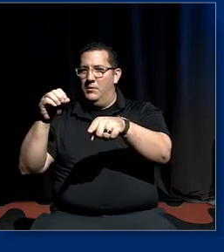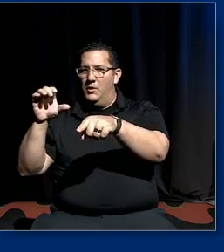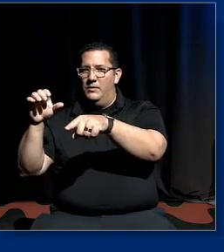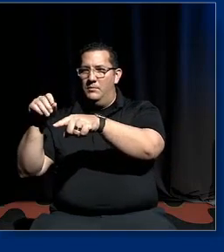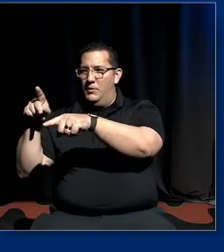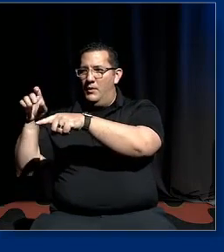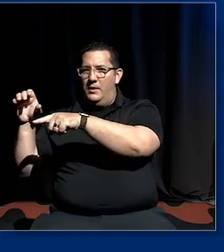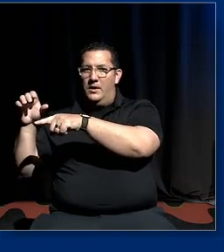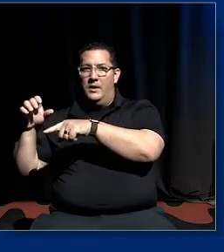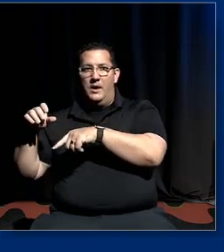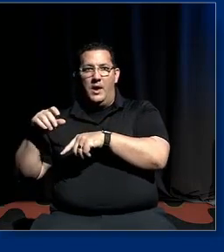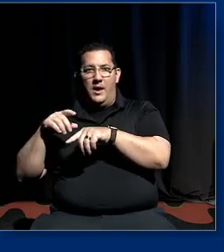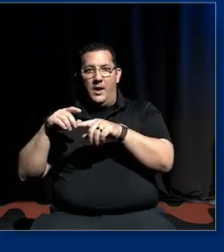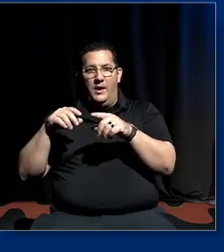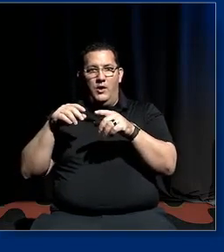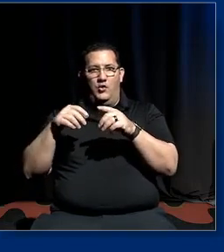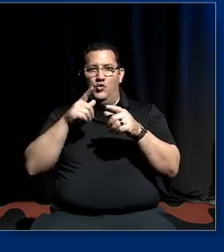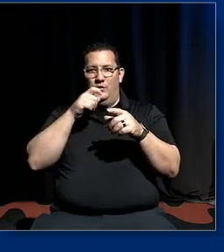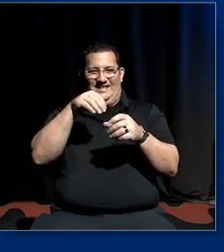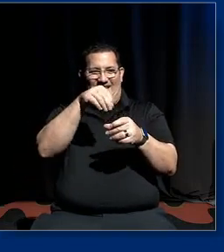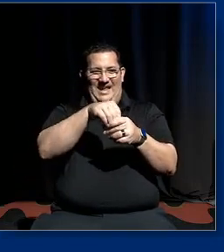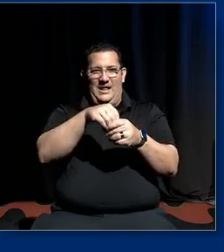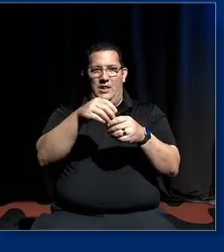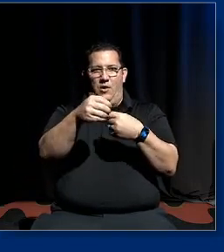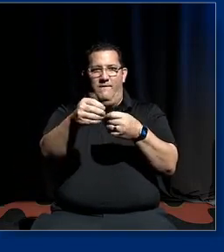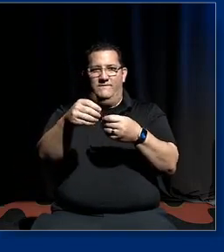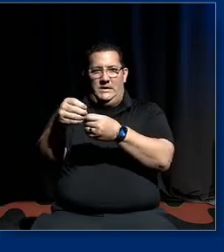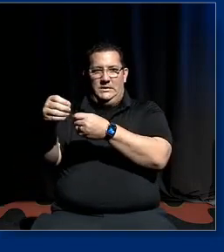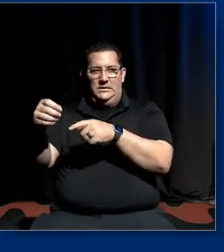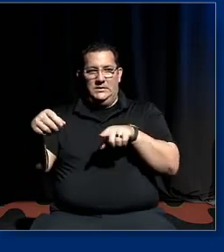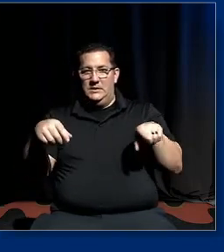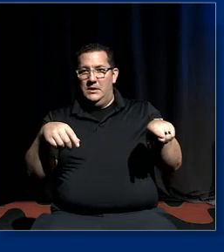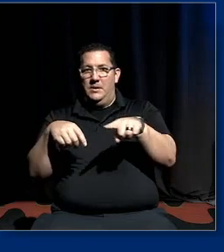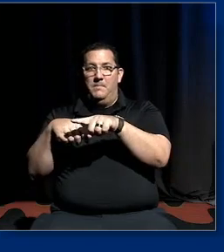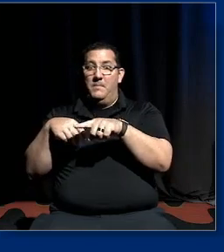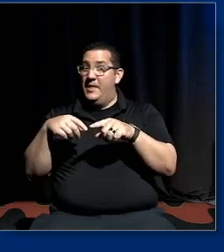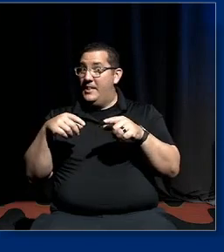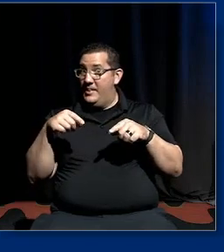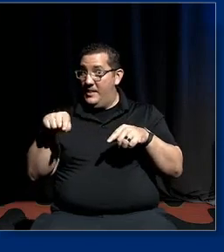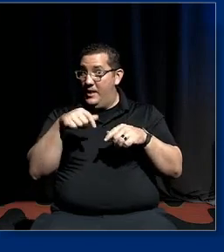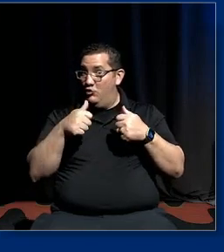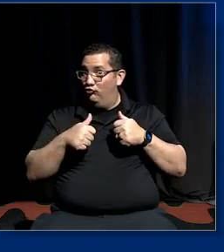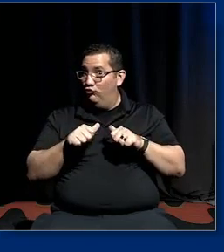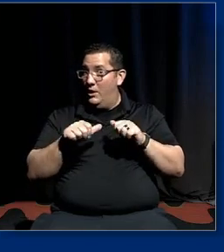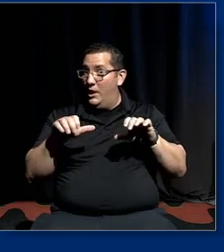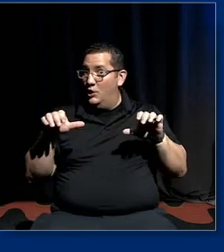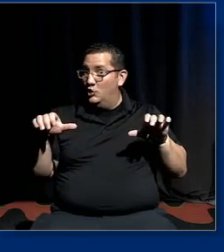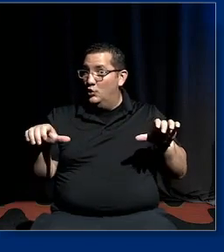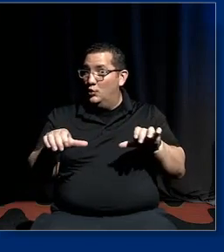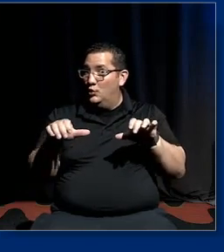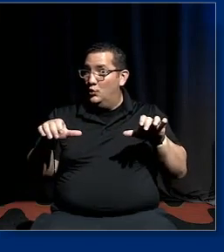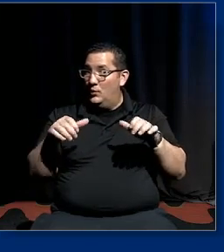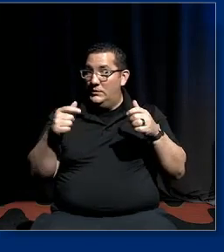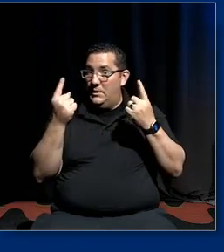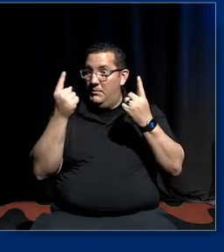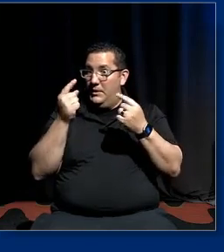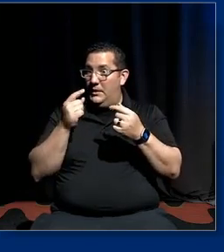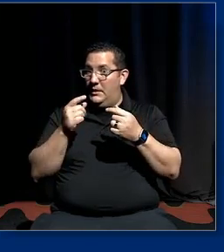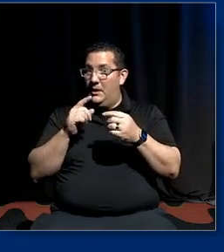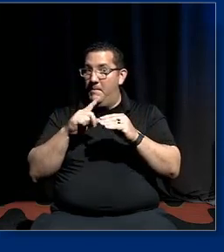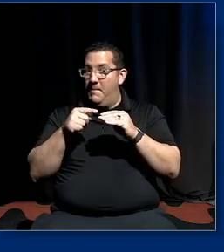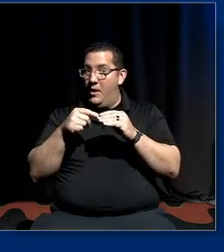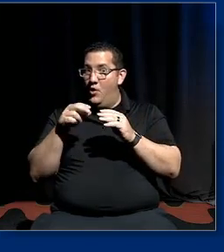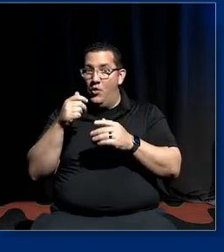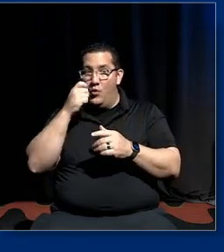in their political careers except to try and shut down any discussion of it so there's this superficial oh look we've got